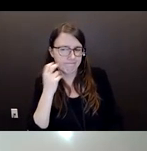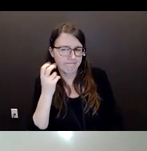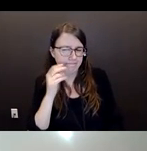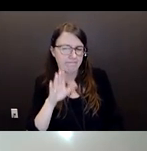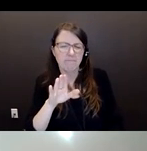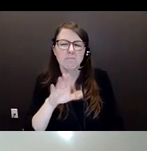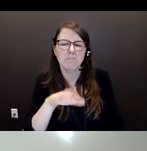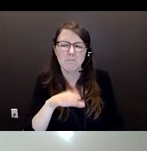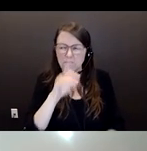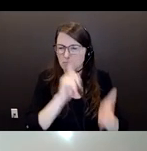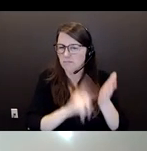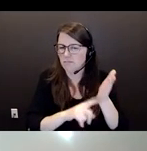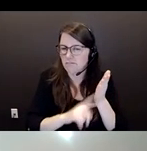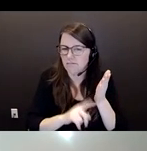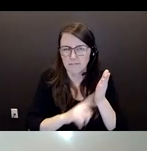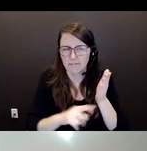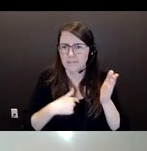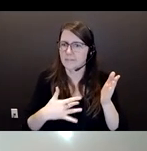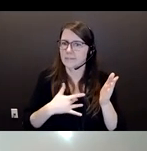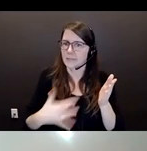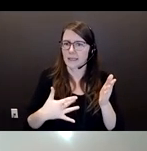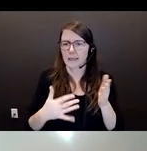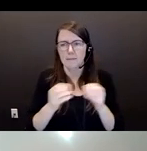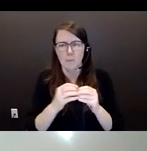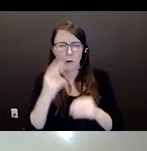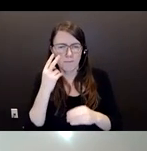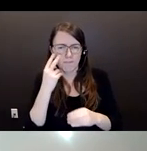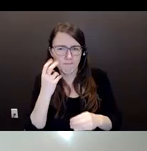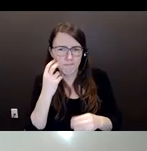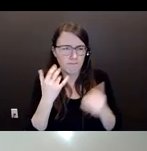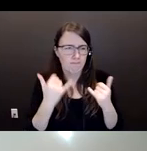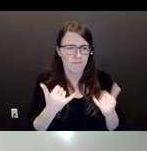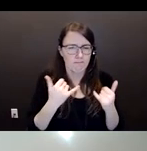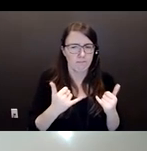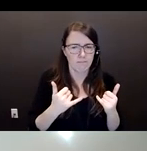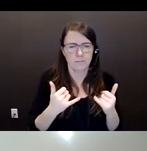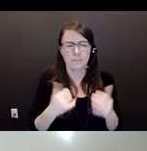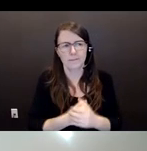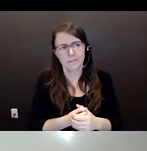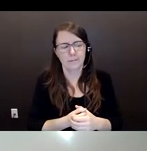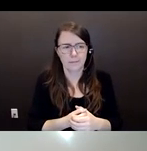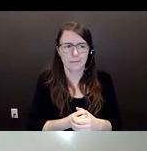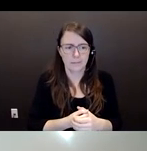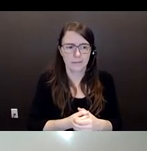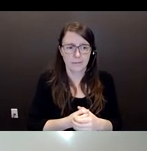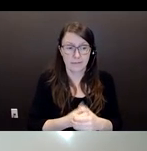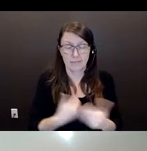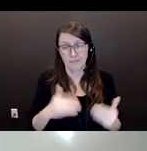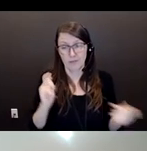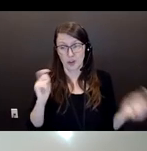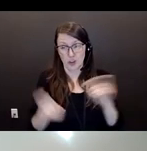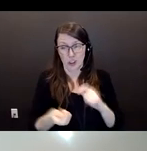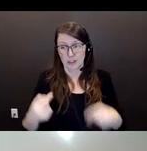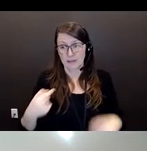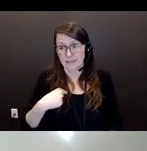go ahead and help and things like that, which has made a huge difference in me. I was